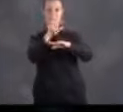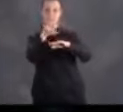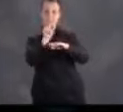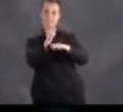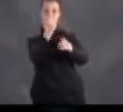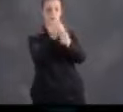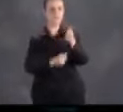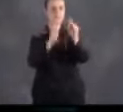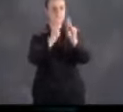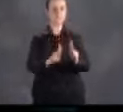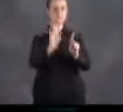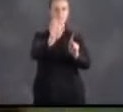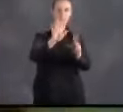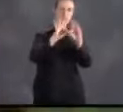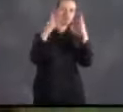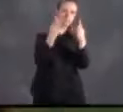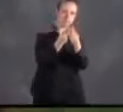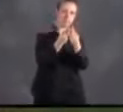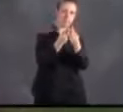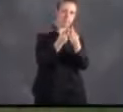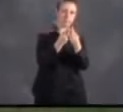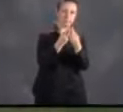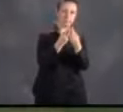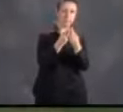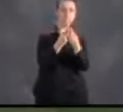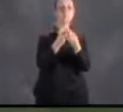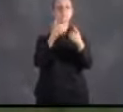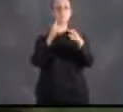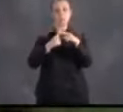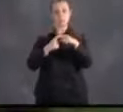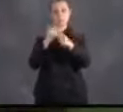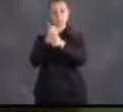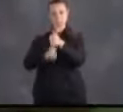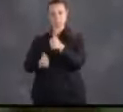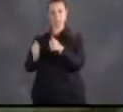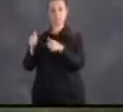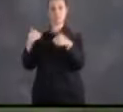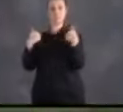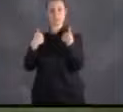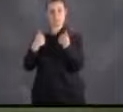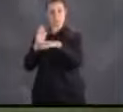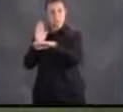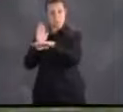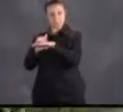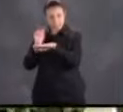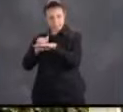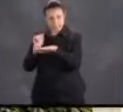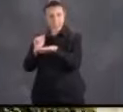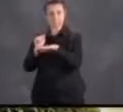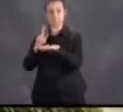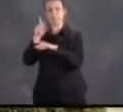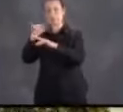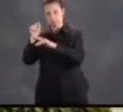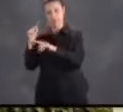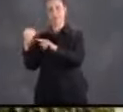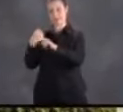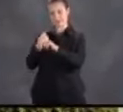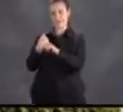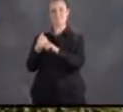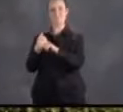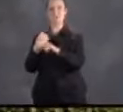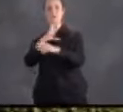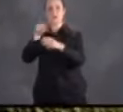kit for every person in your family. You also need to build a kit for every pet, which should include their food and water,